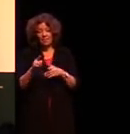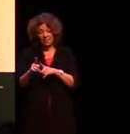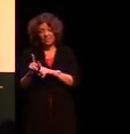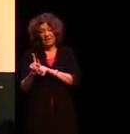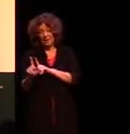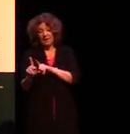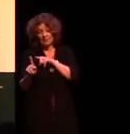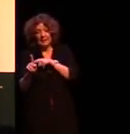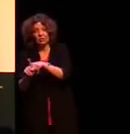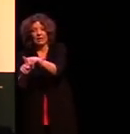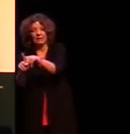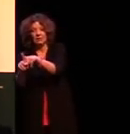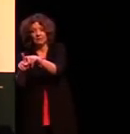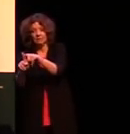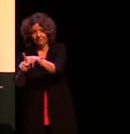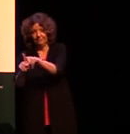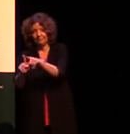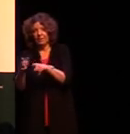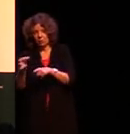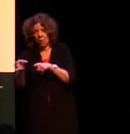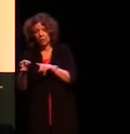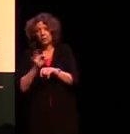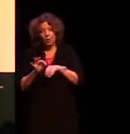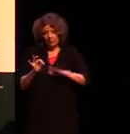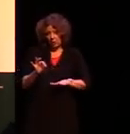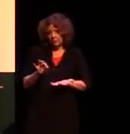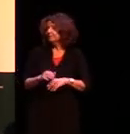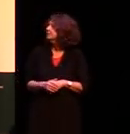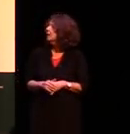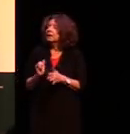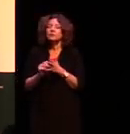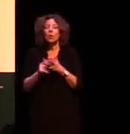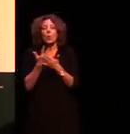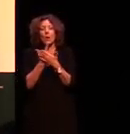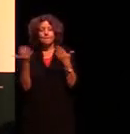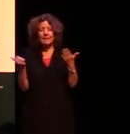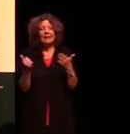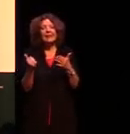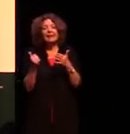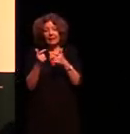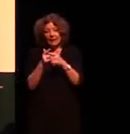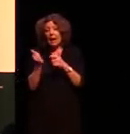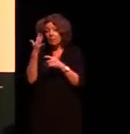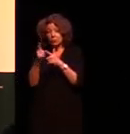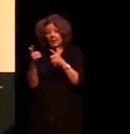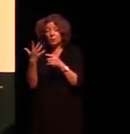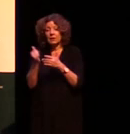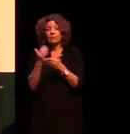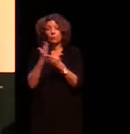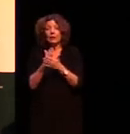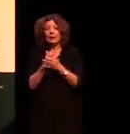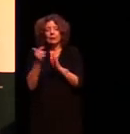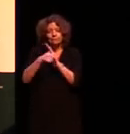chased now many Australian languages have very elaborate systems of case marking and